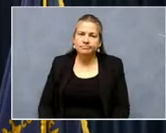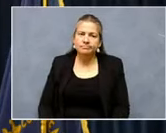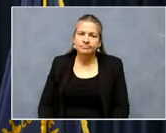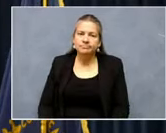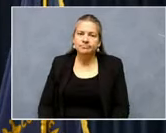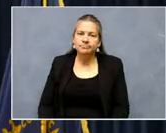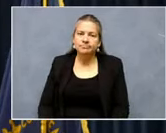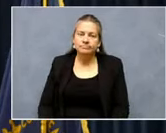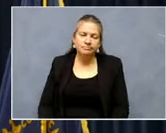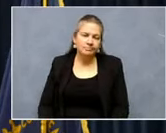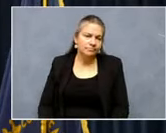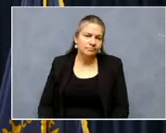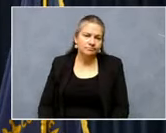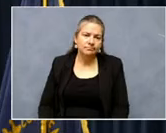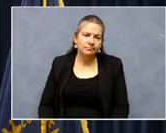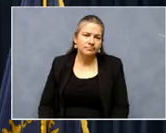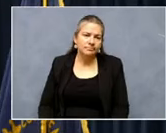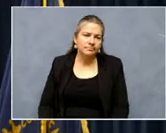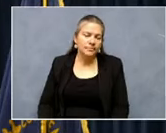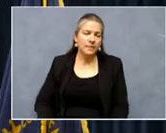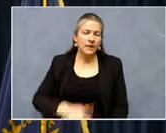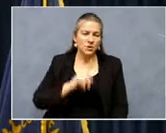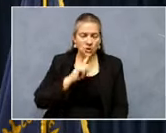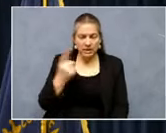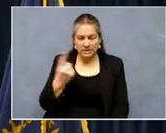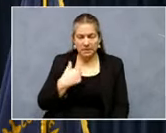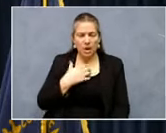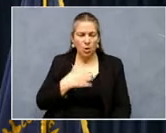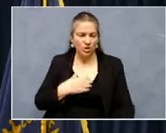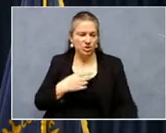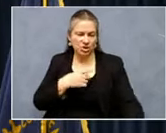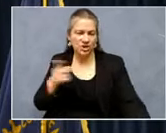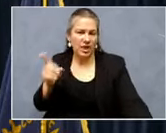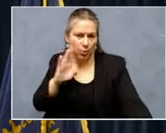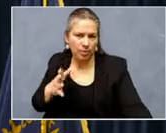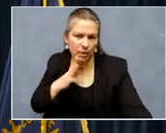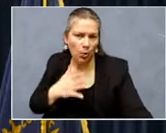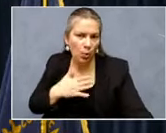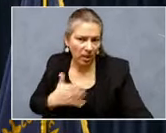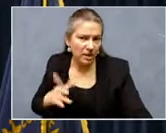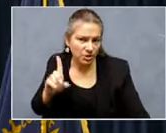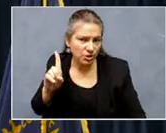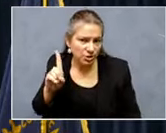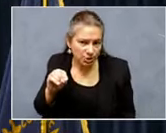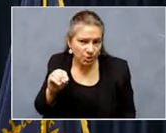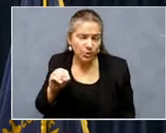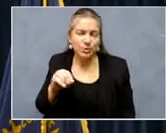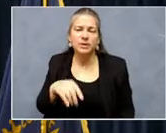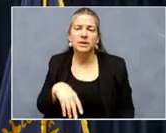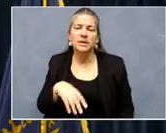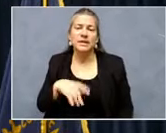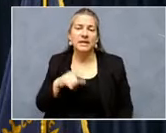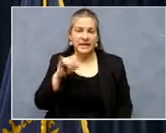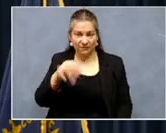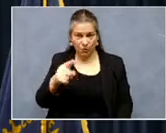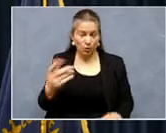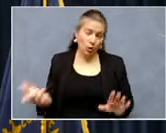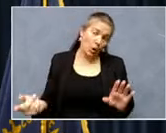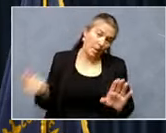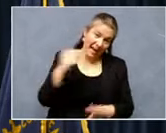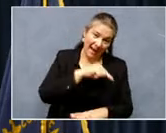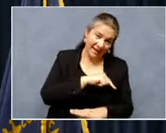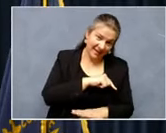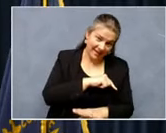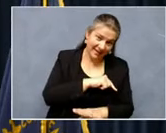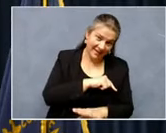you know, it's, uh, certainly something I wish that they would have been willing to do. You know, if you rewind when,